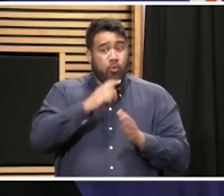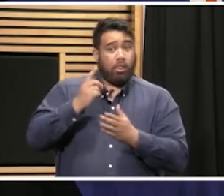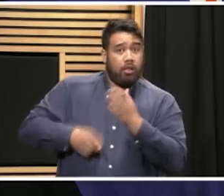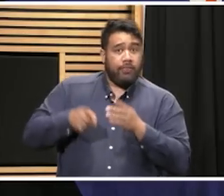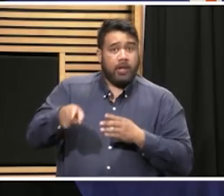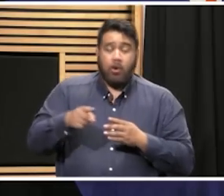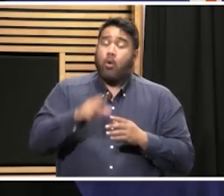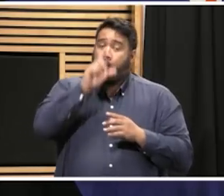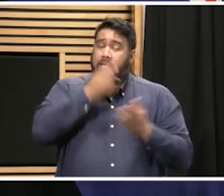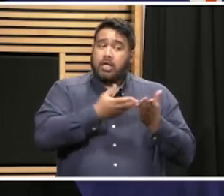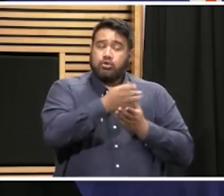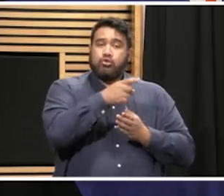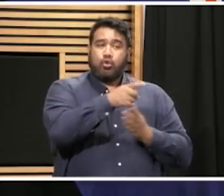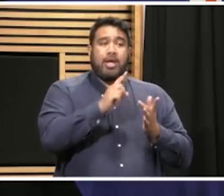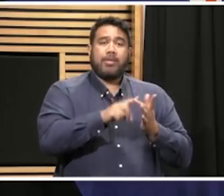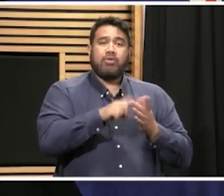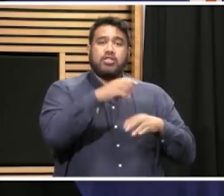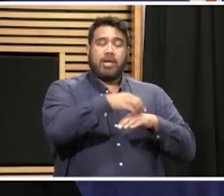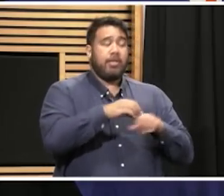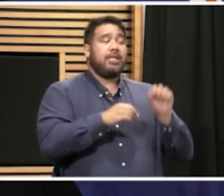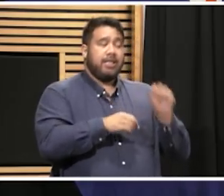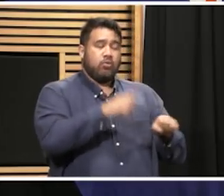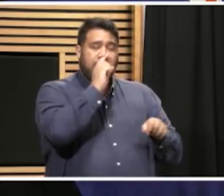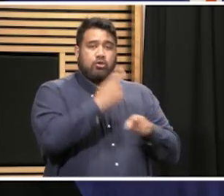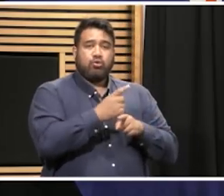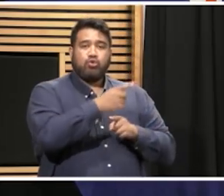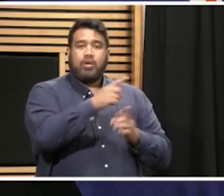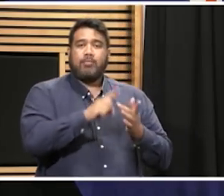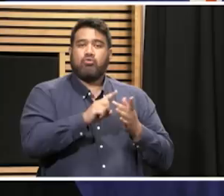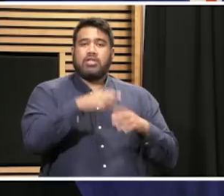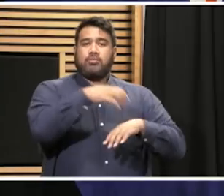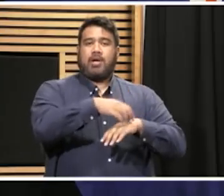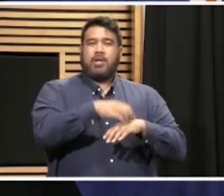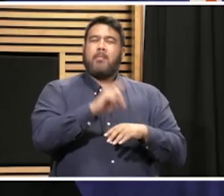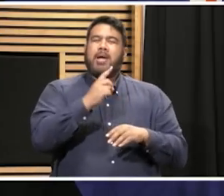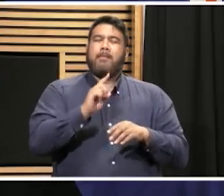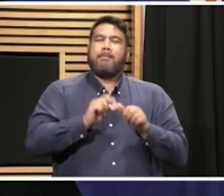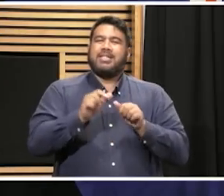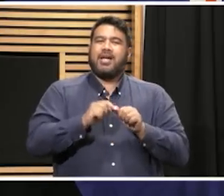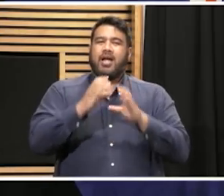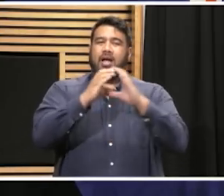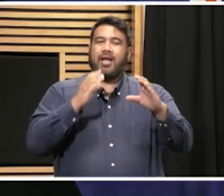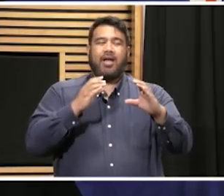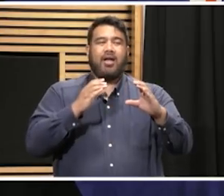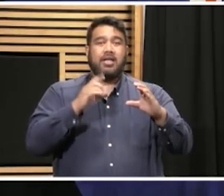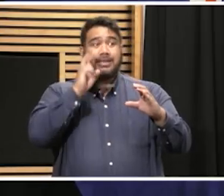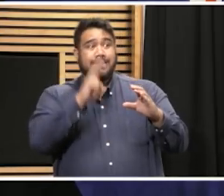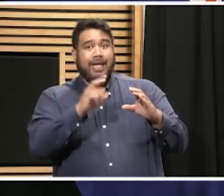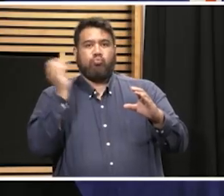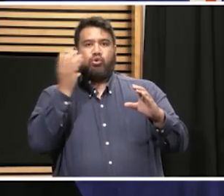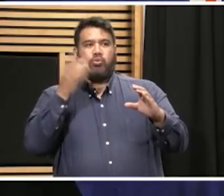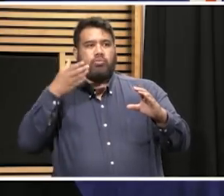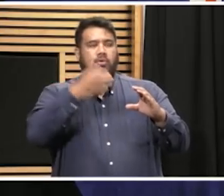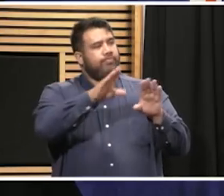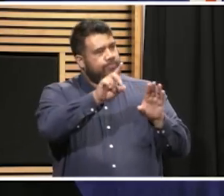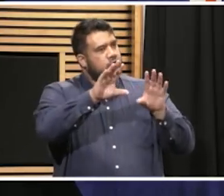could look at with immigration as to whether or not. But I think we're better to give advice and actually get out there and